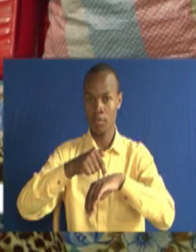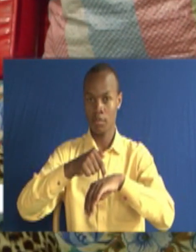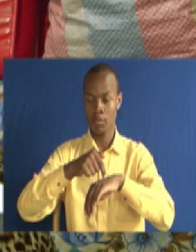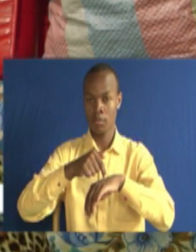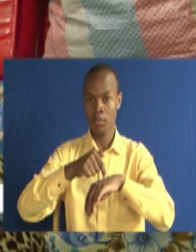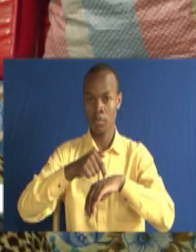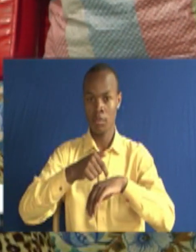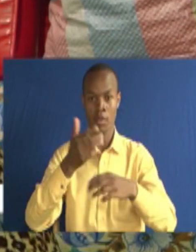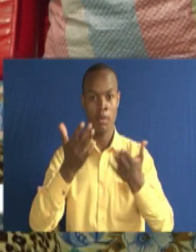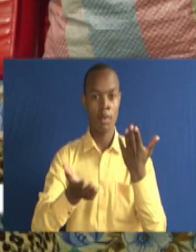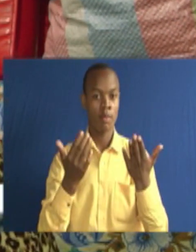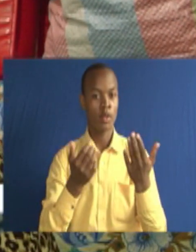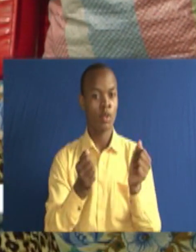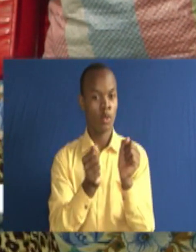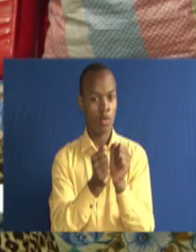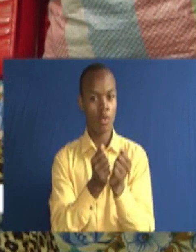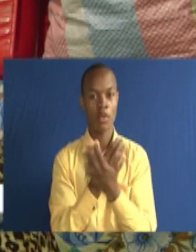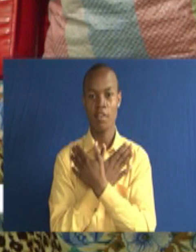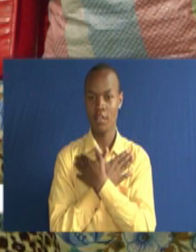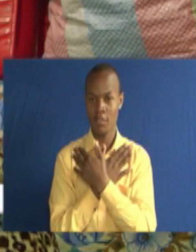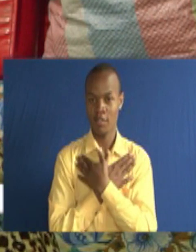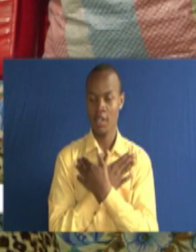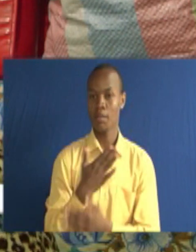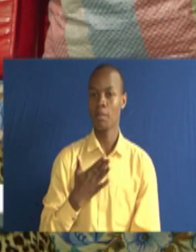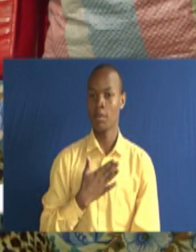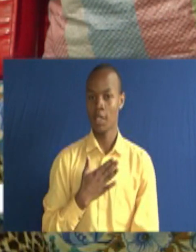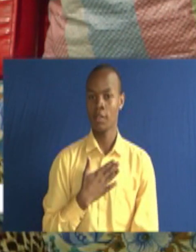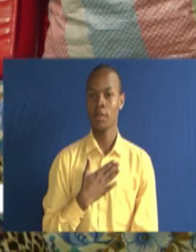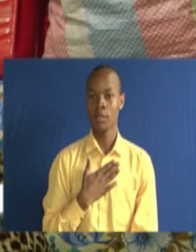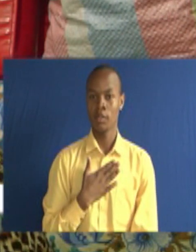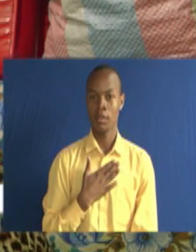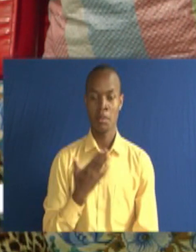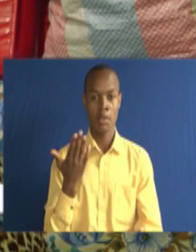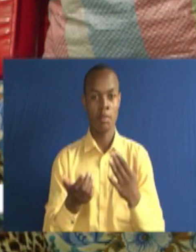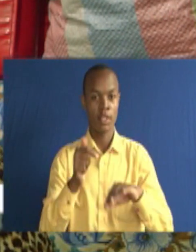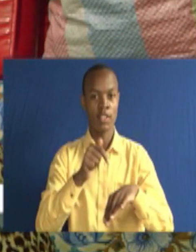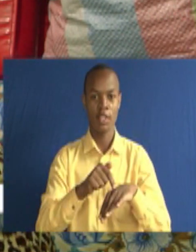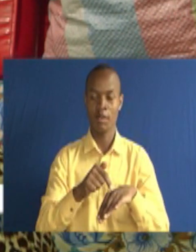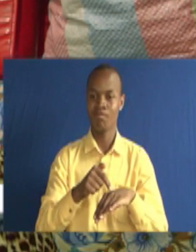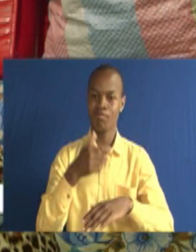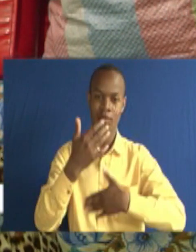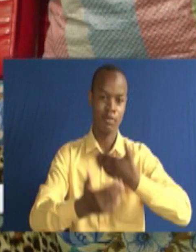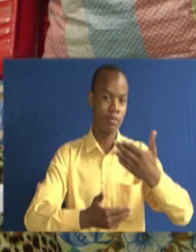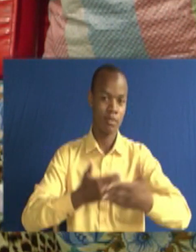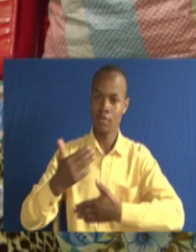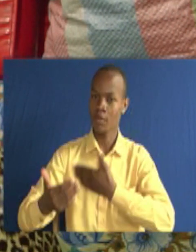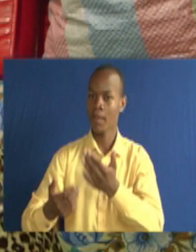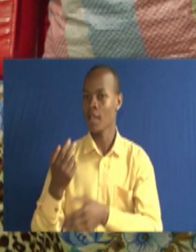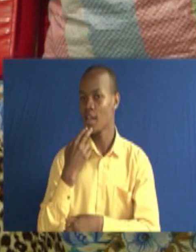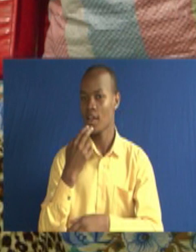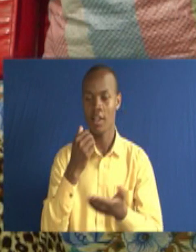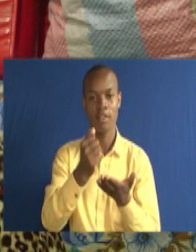colleagues wangu Wakati tunacheka na kusaidiana katika kazi ya shulen